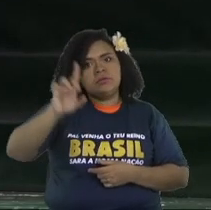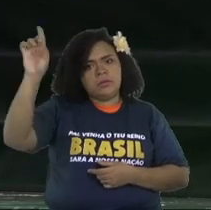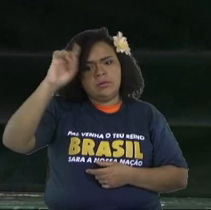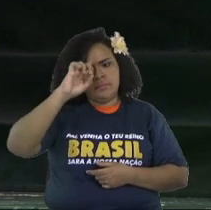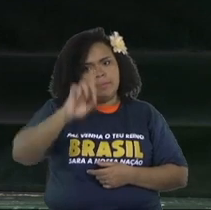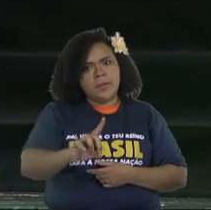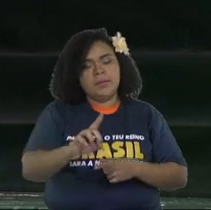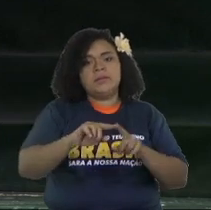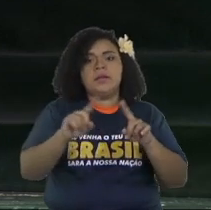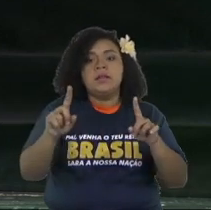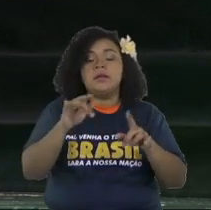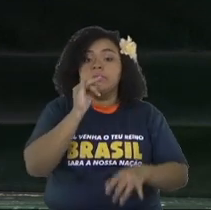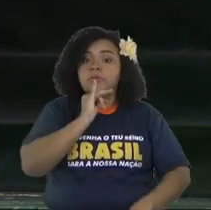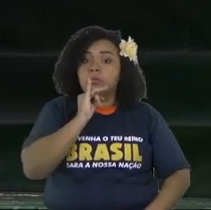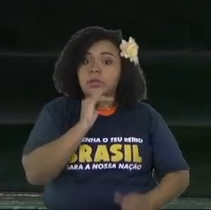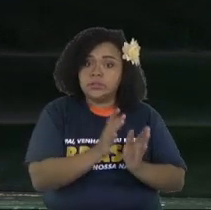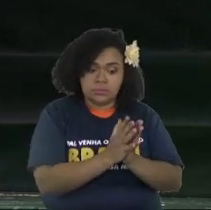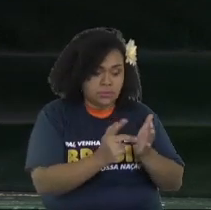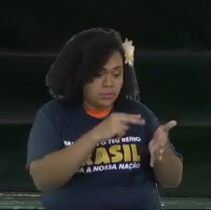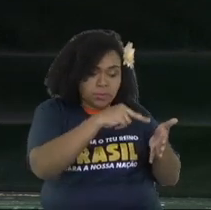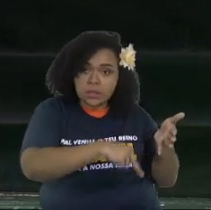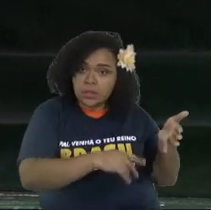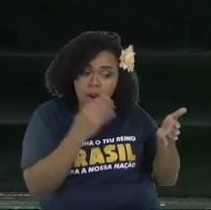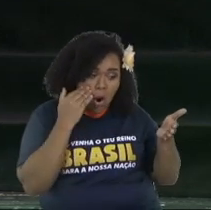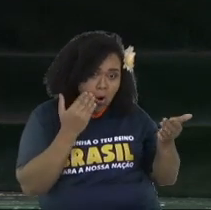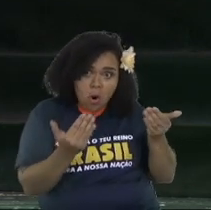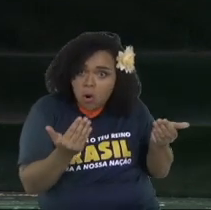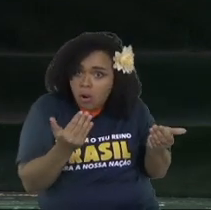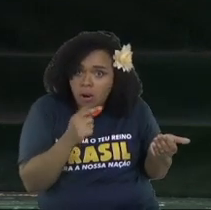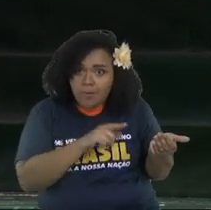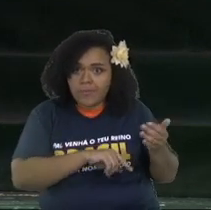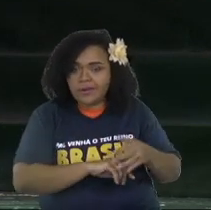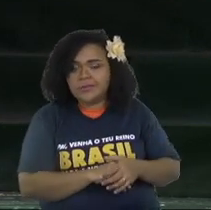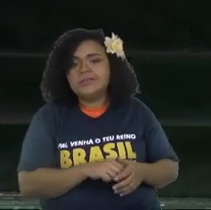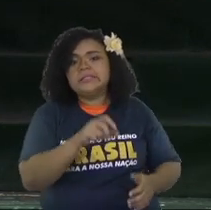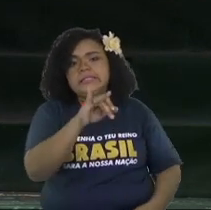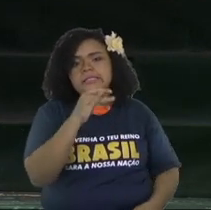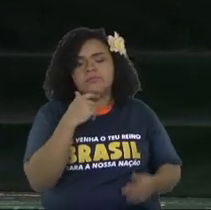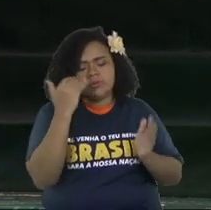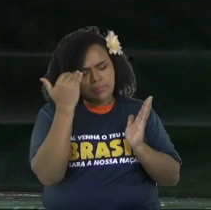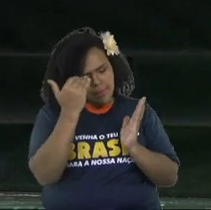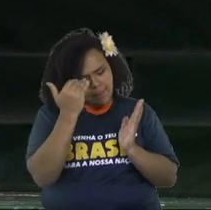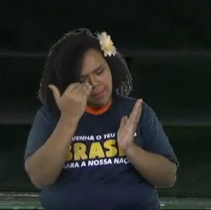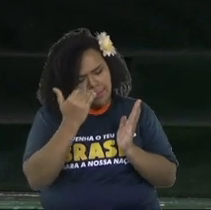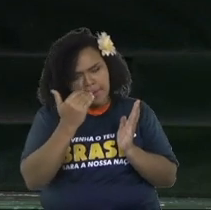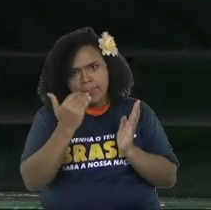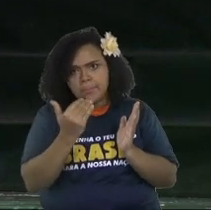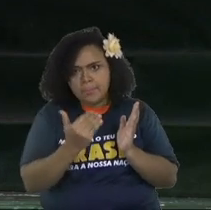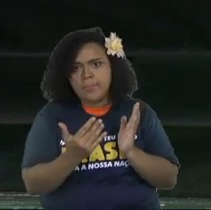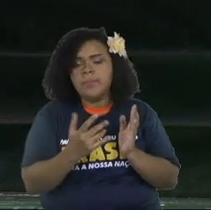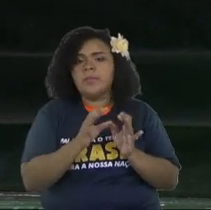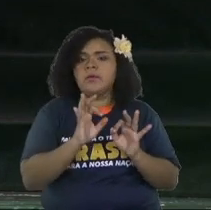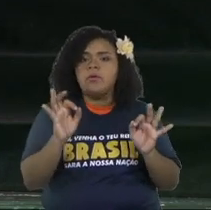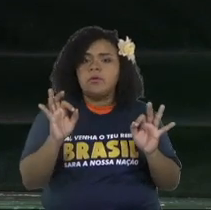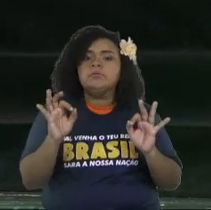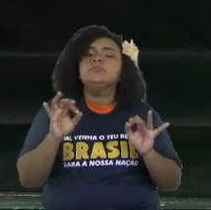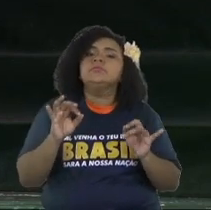he gave an example of those who did and who did not obey the Lord